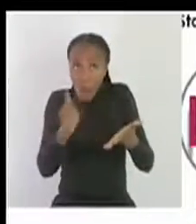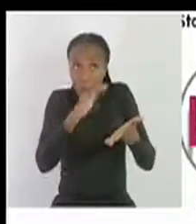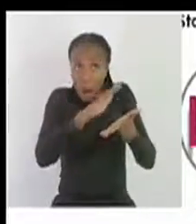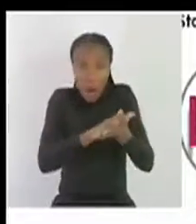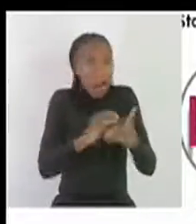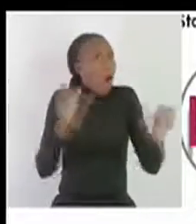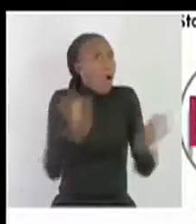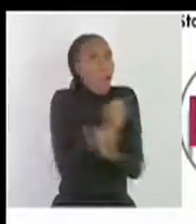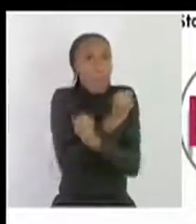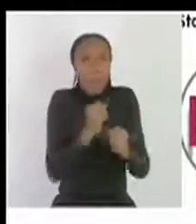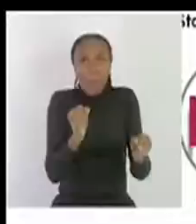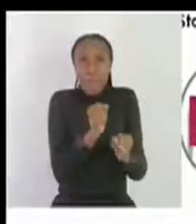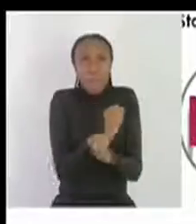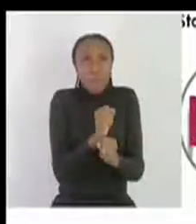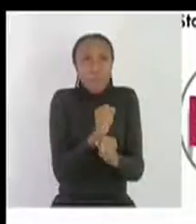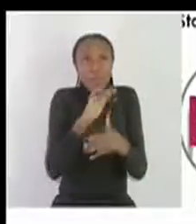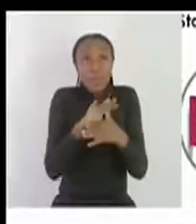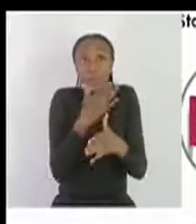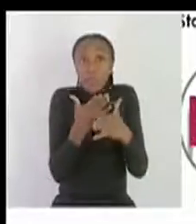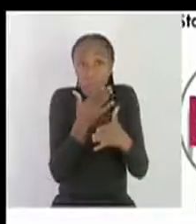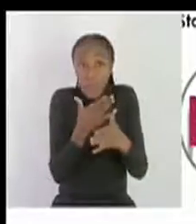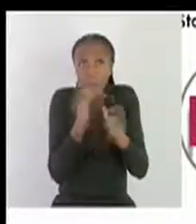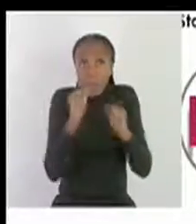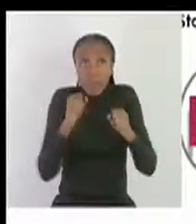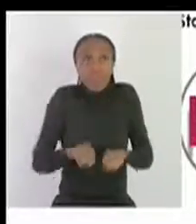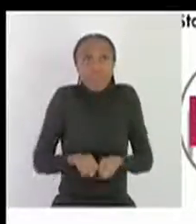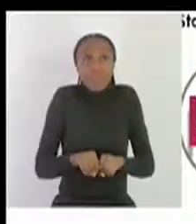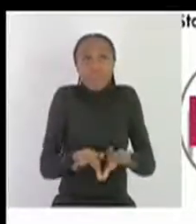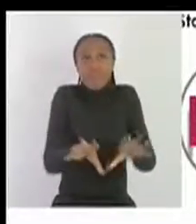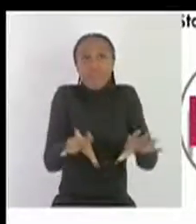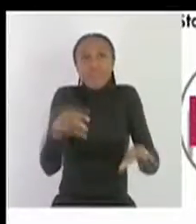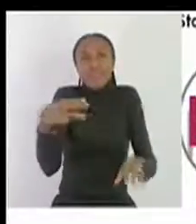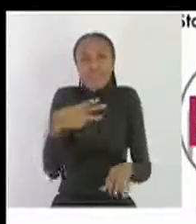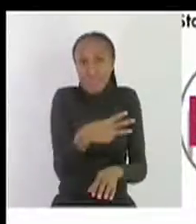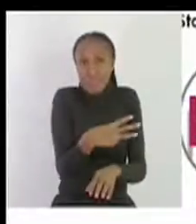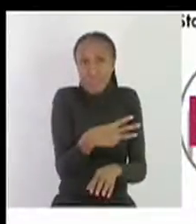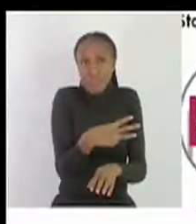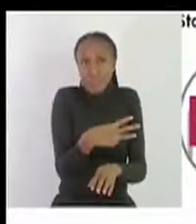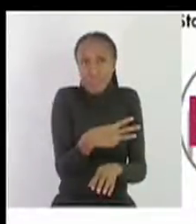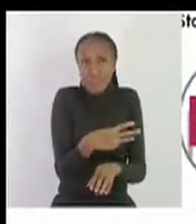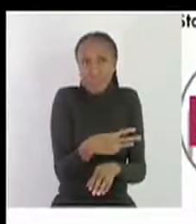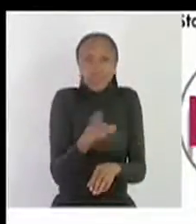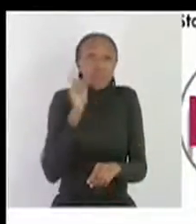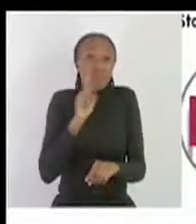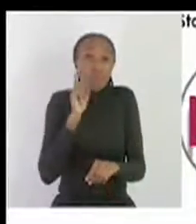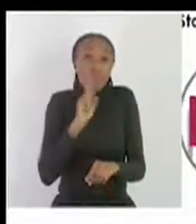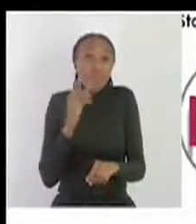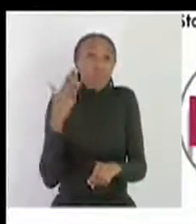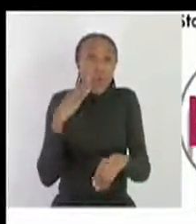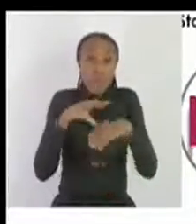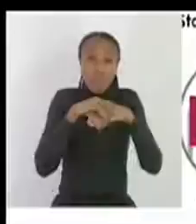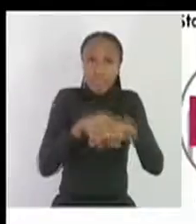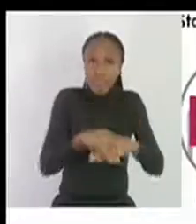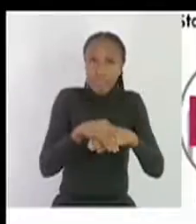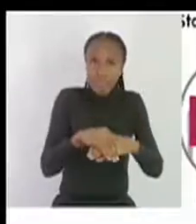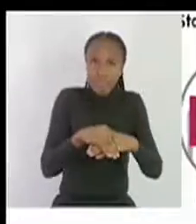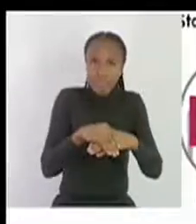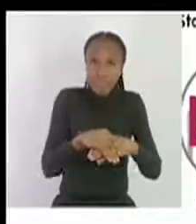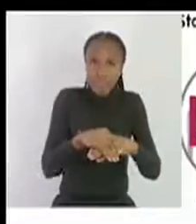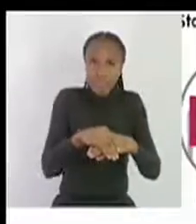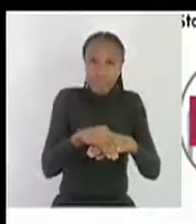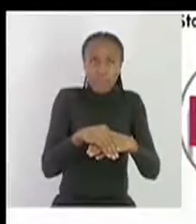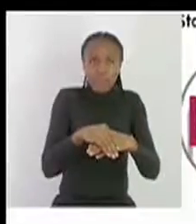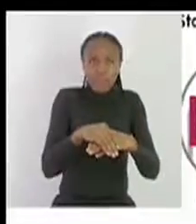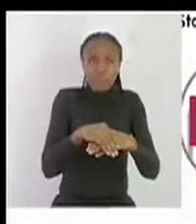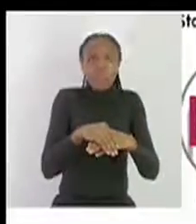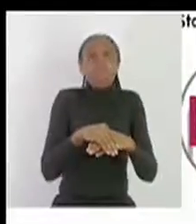don't have a wound or to say both of you don't have wounds at your hands because if you have wounds that can result into